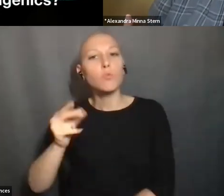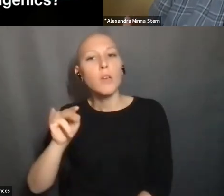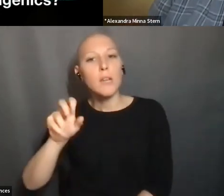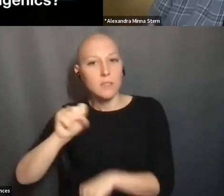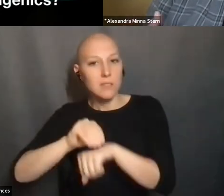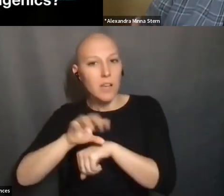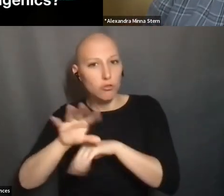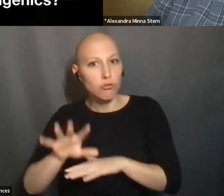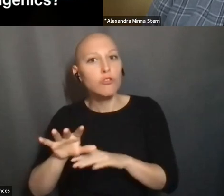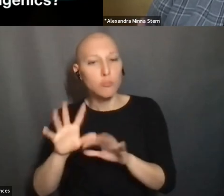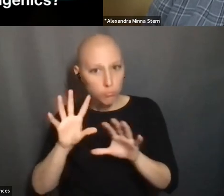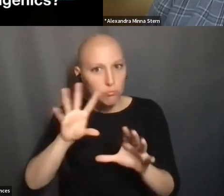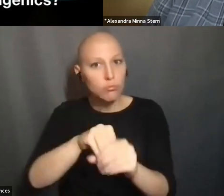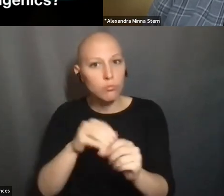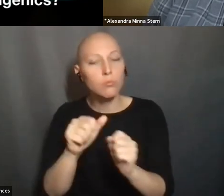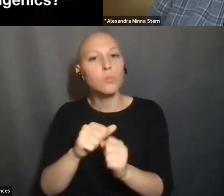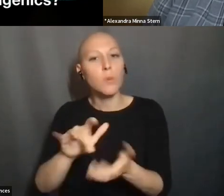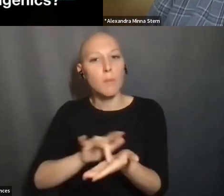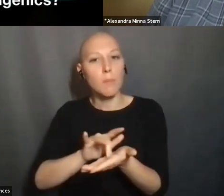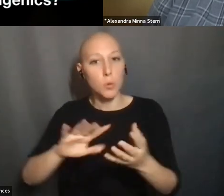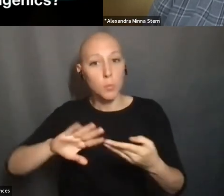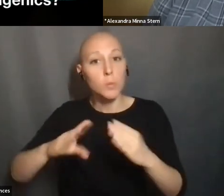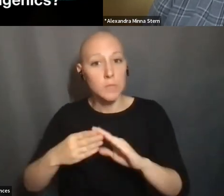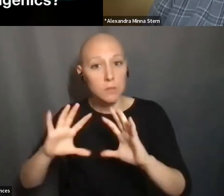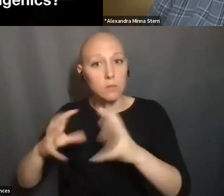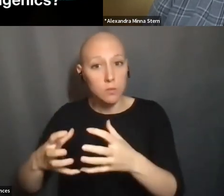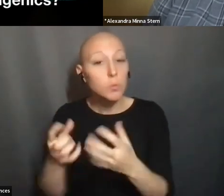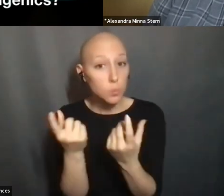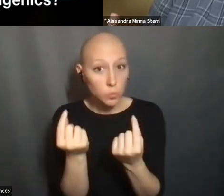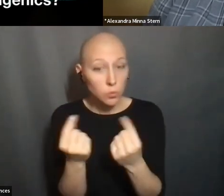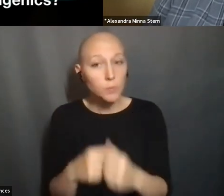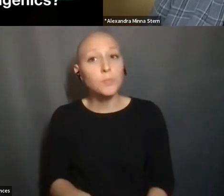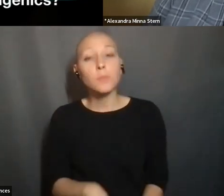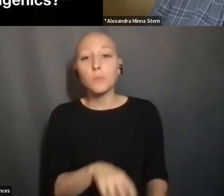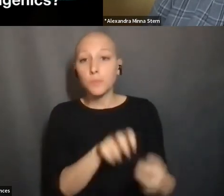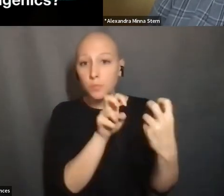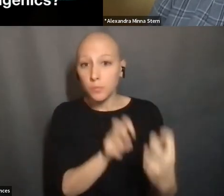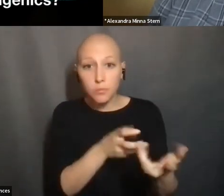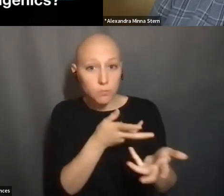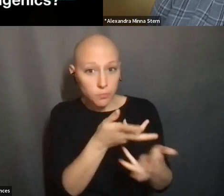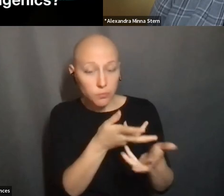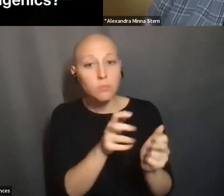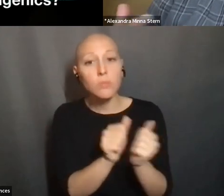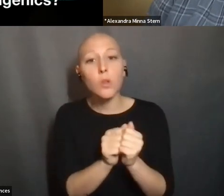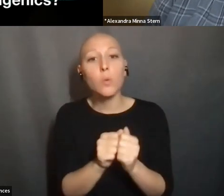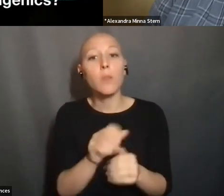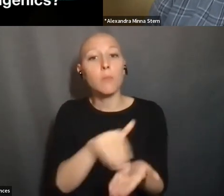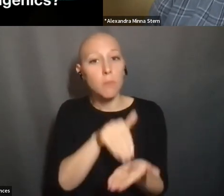HAND WAS THEY WOULD OFTEN MEET WITH MIDDLE CLASS WHITE FAMILIES AND GIVE THEM RATIONAL ADVICE ABOUT